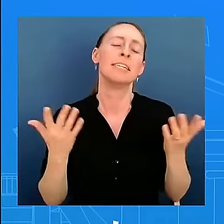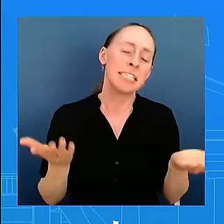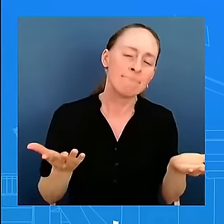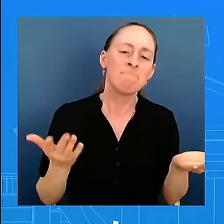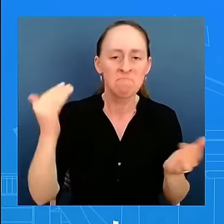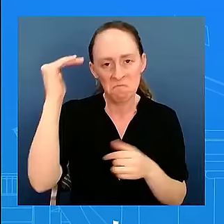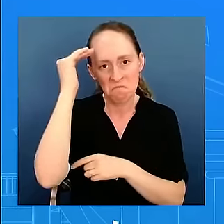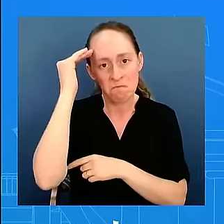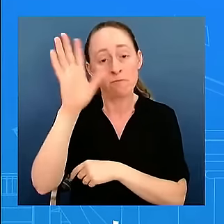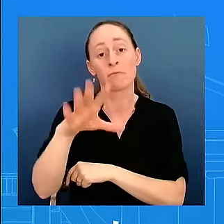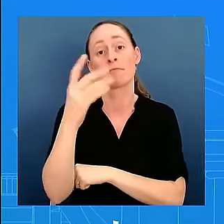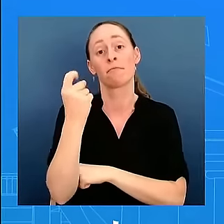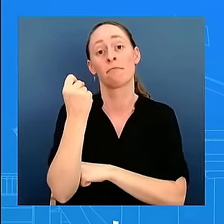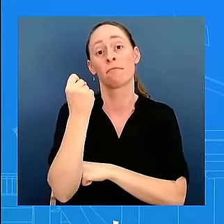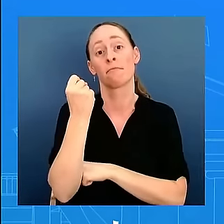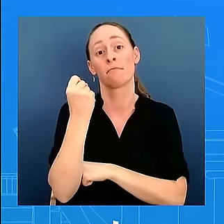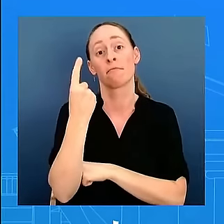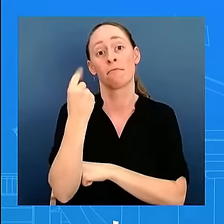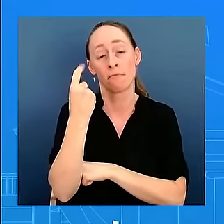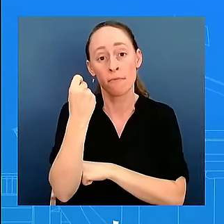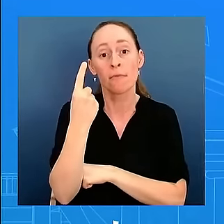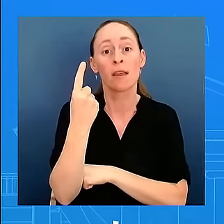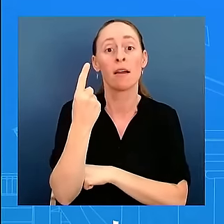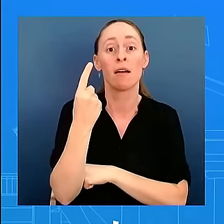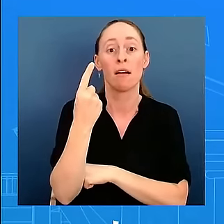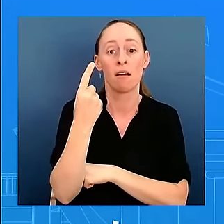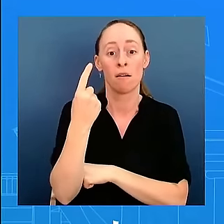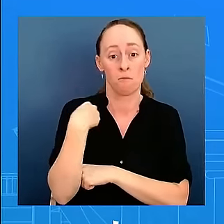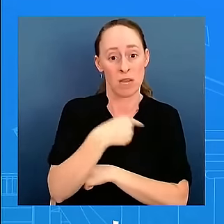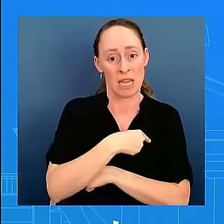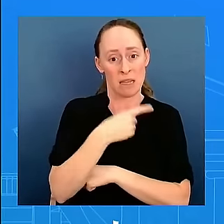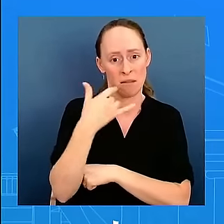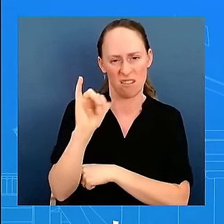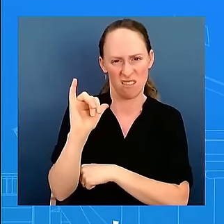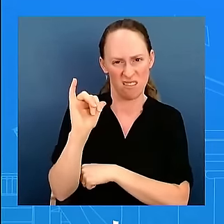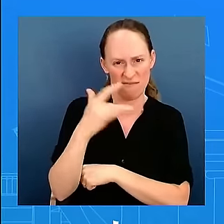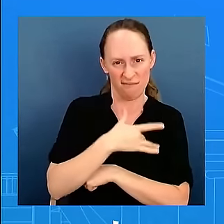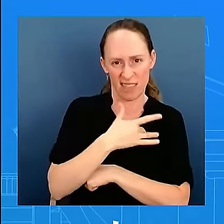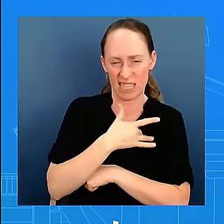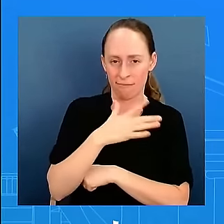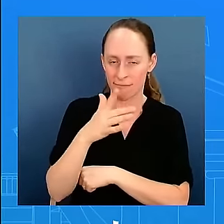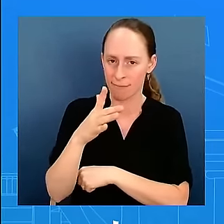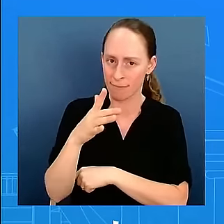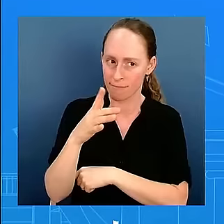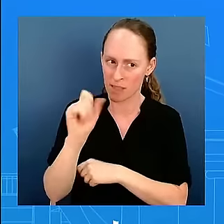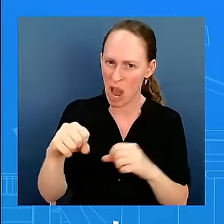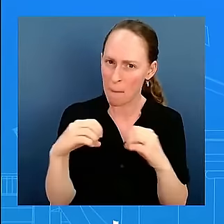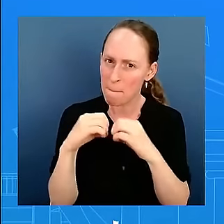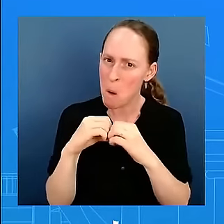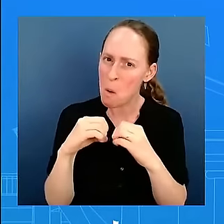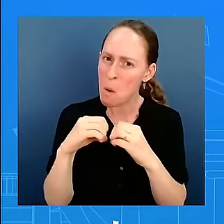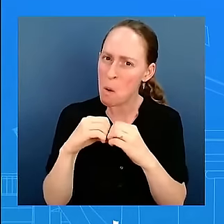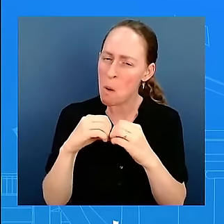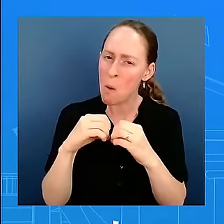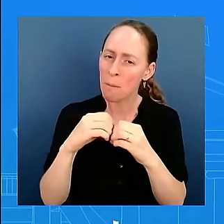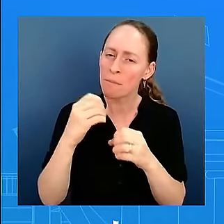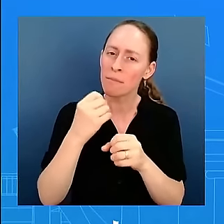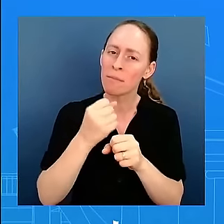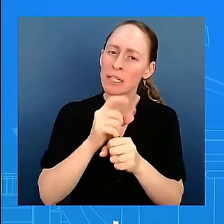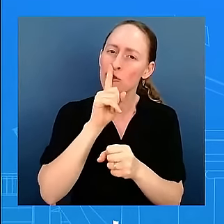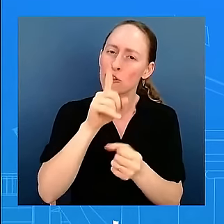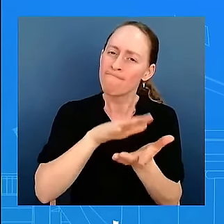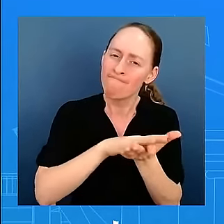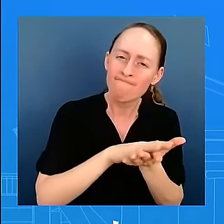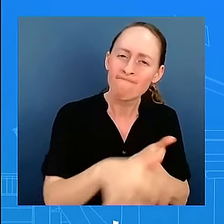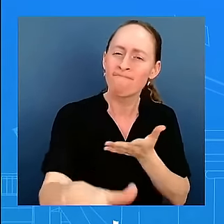they need to be defeated, that the threat to Israel needs to be eliminated from Hamas, and that whatever